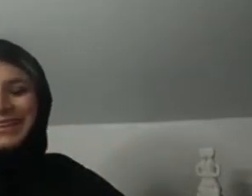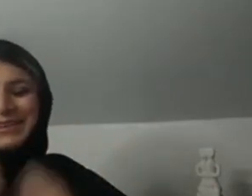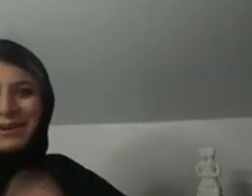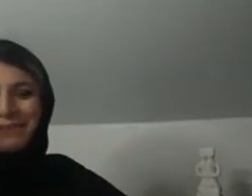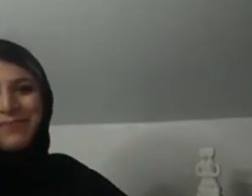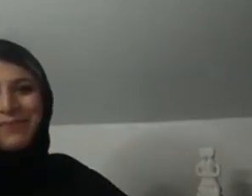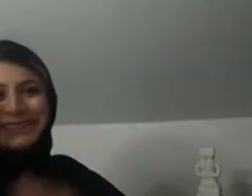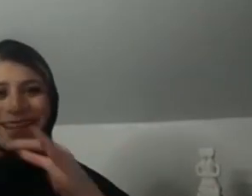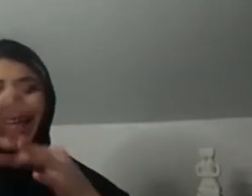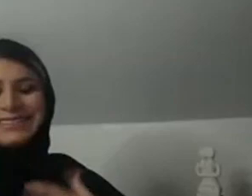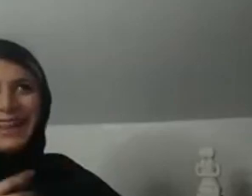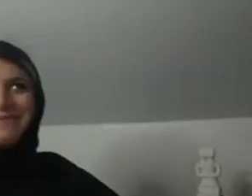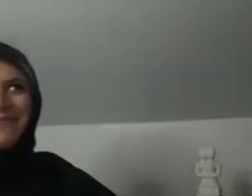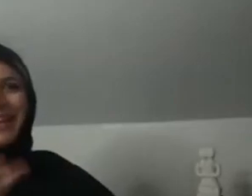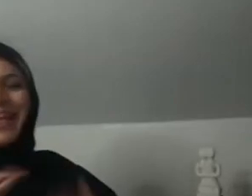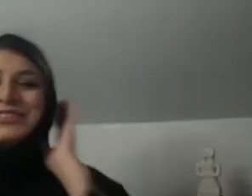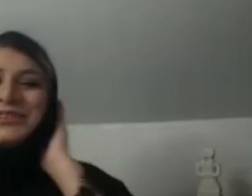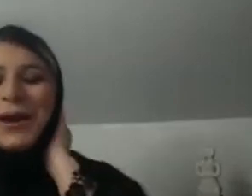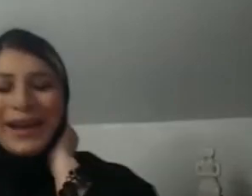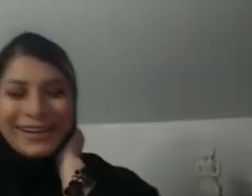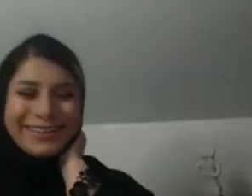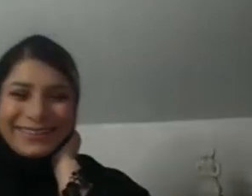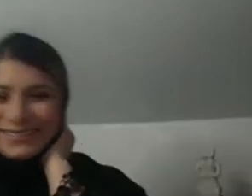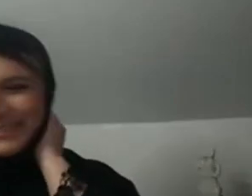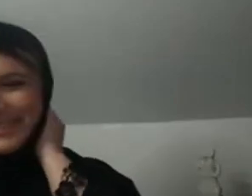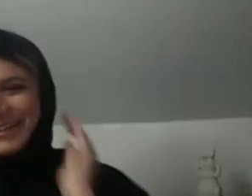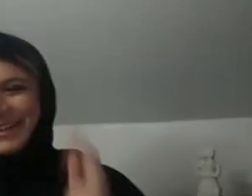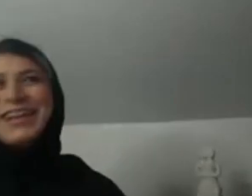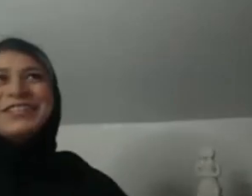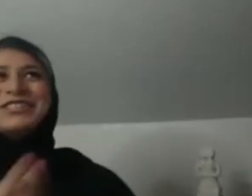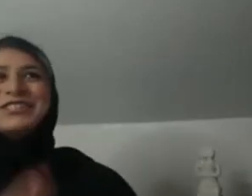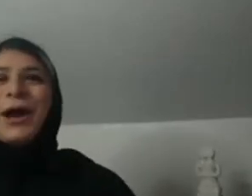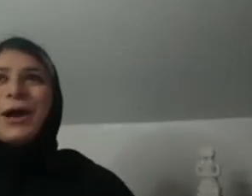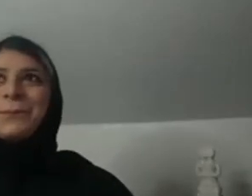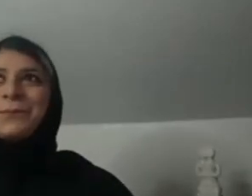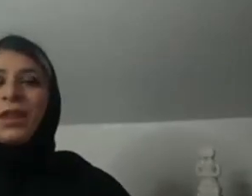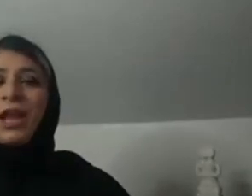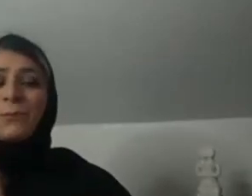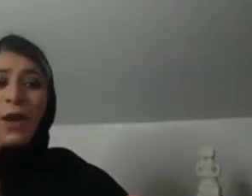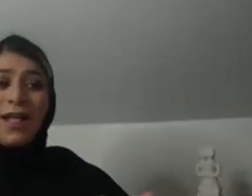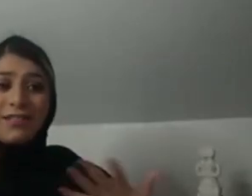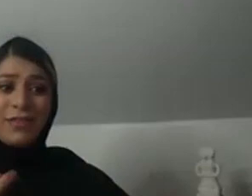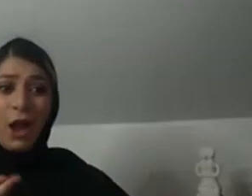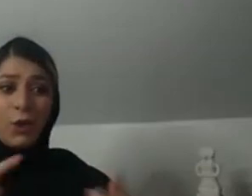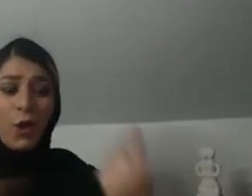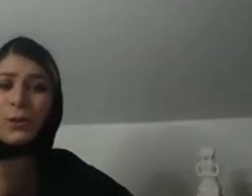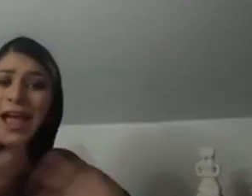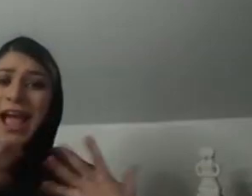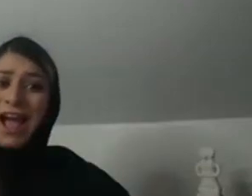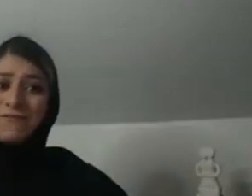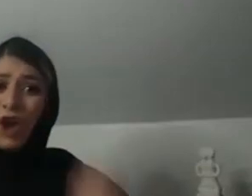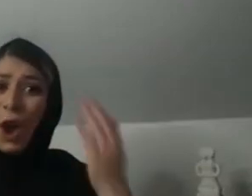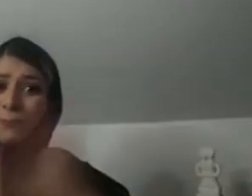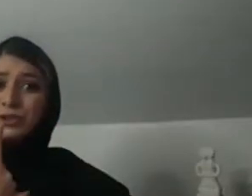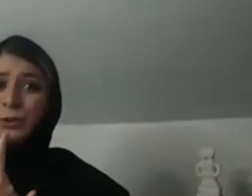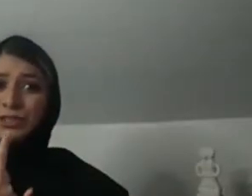I think, I'm sorry, Miriam, what you said to me has hit home really. I'm feeling quite emotional about what you just